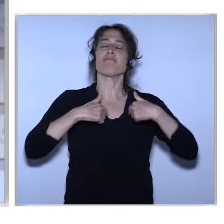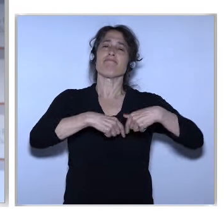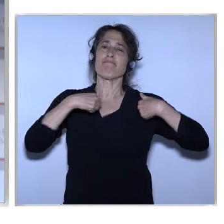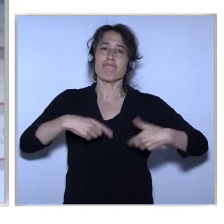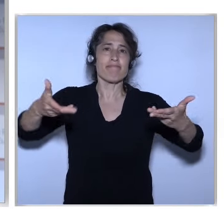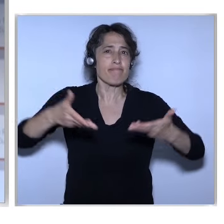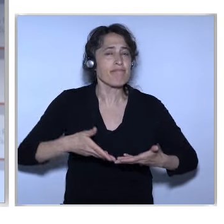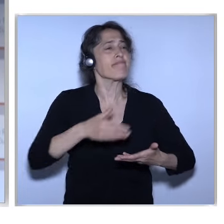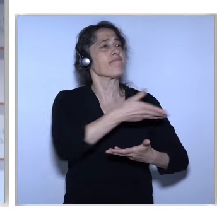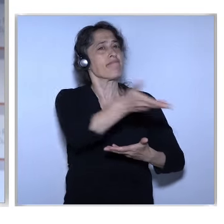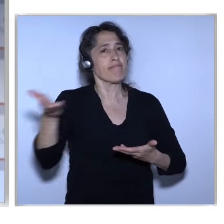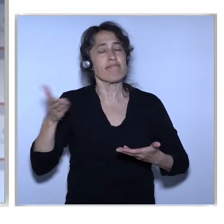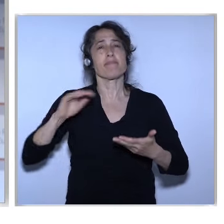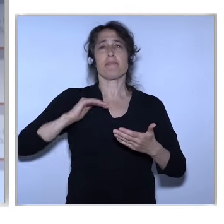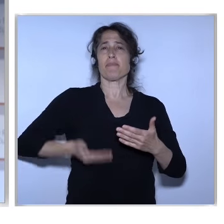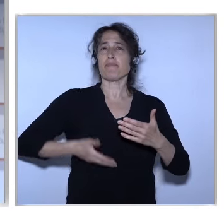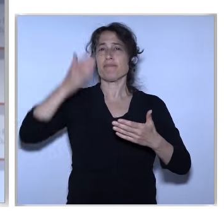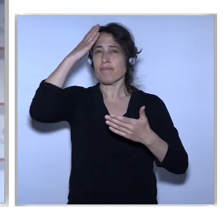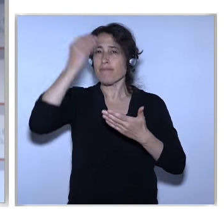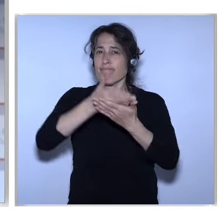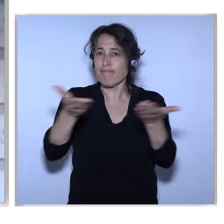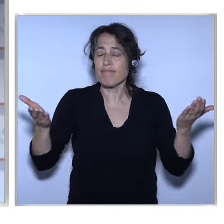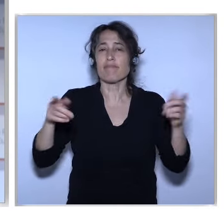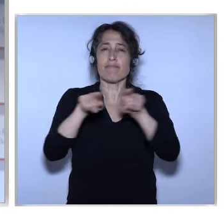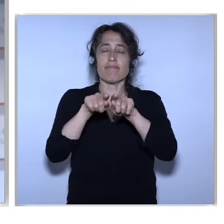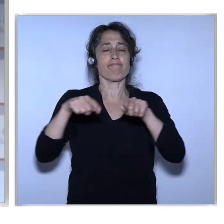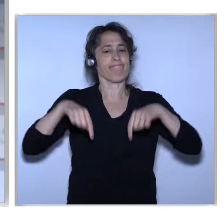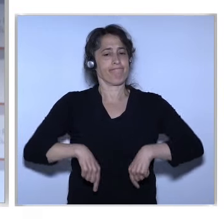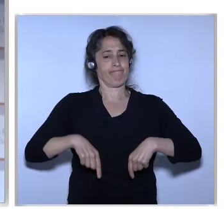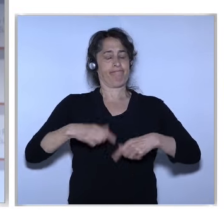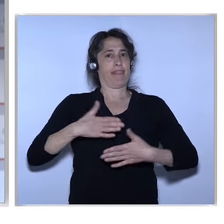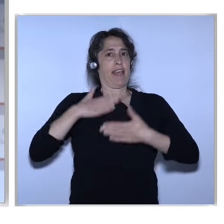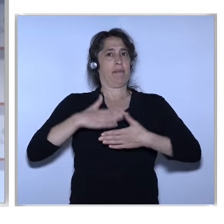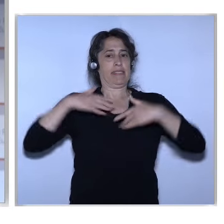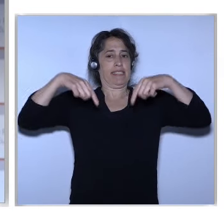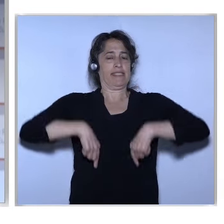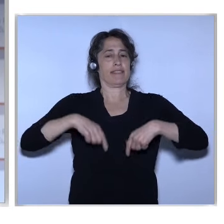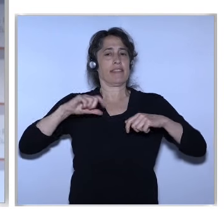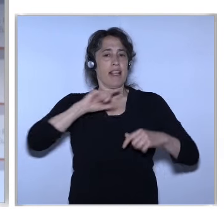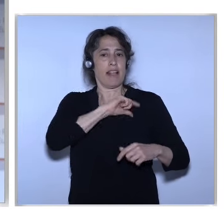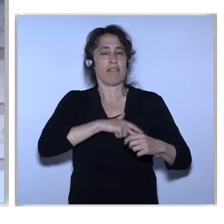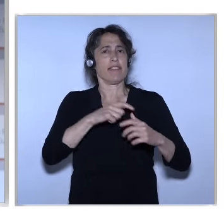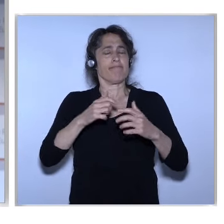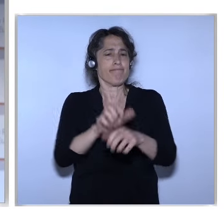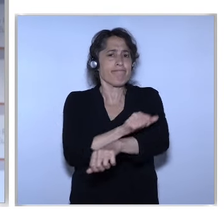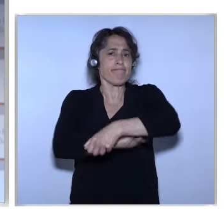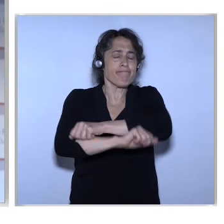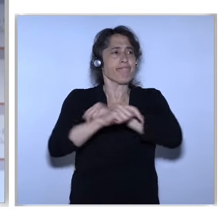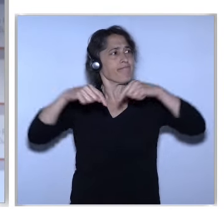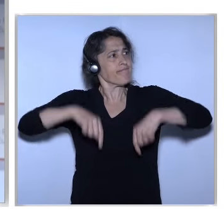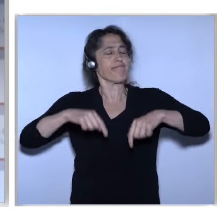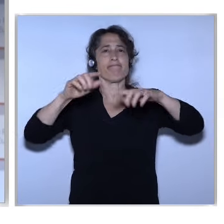share their views on how to achieve a common digital single market Of course, the digital